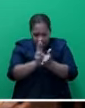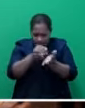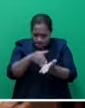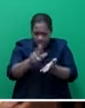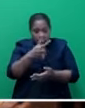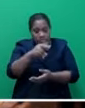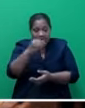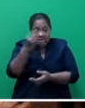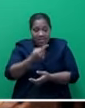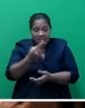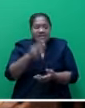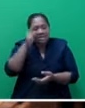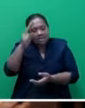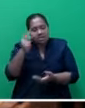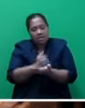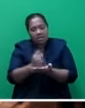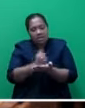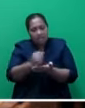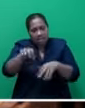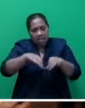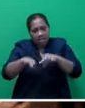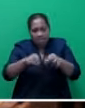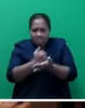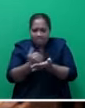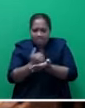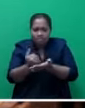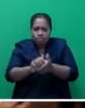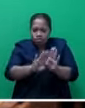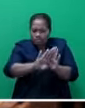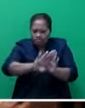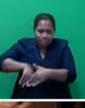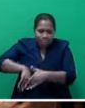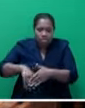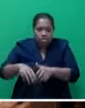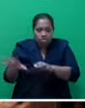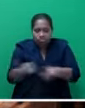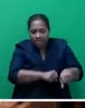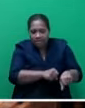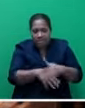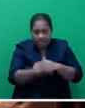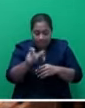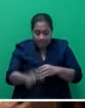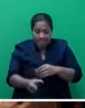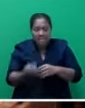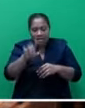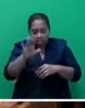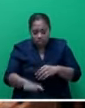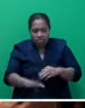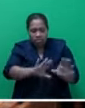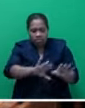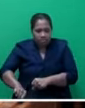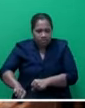National Action Plan of Action to eradicate trafficking in persons and child trafficking. I know